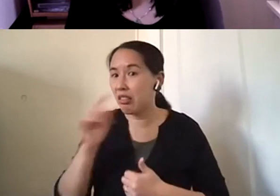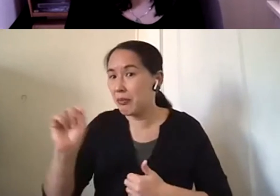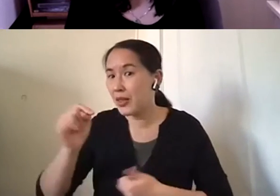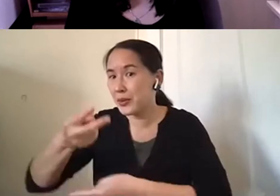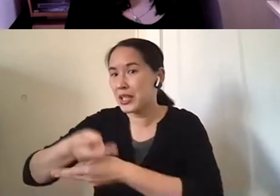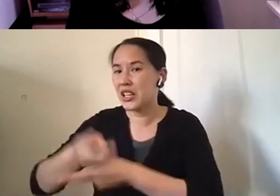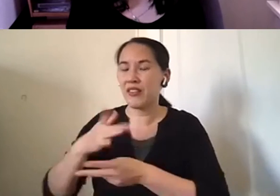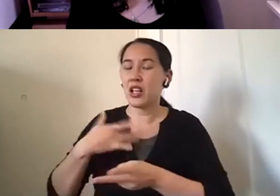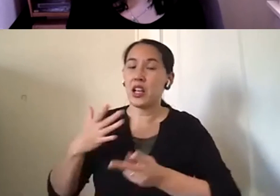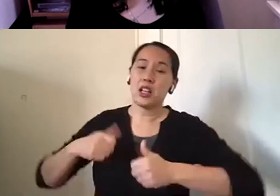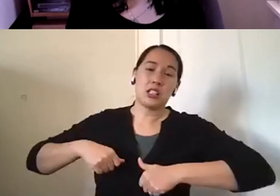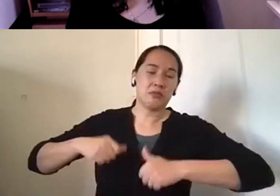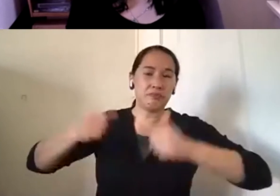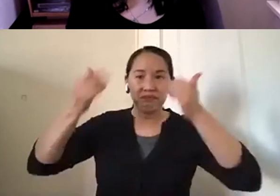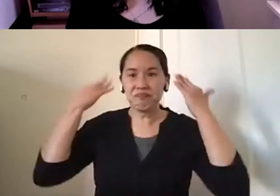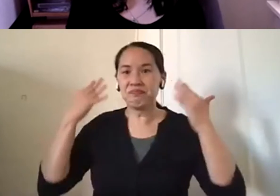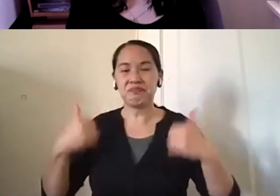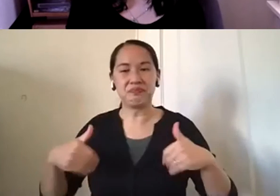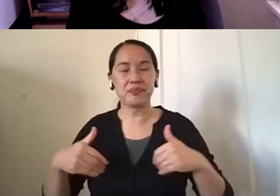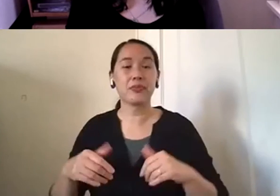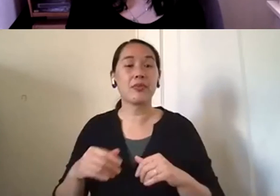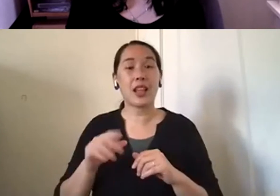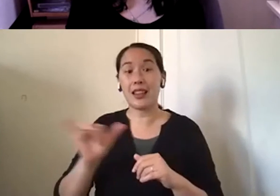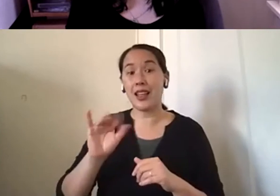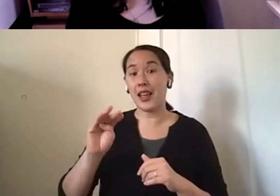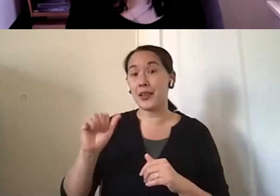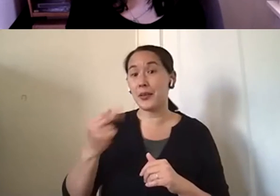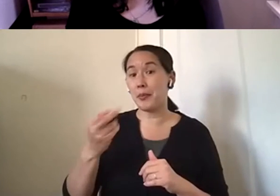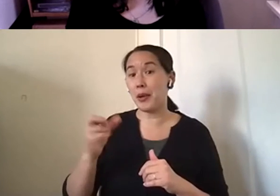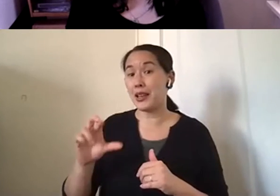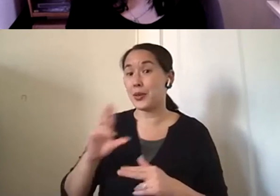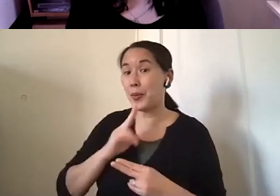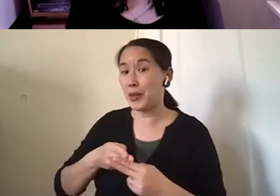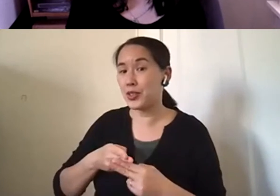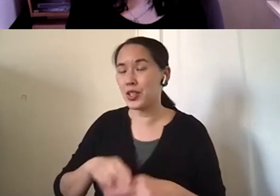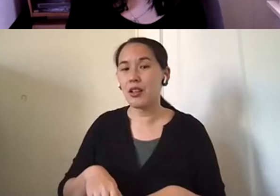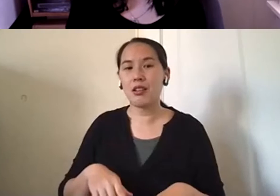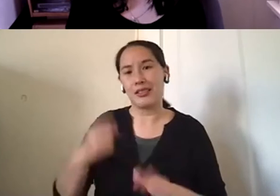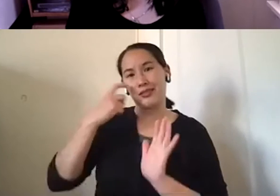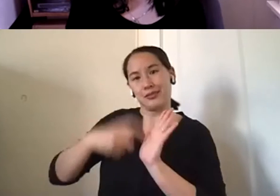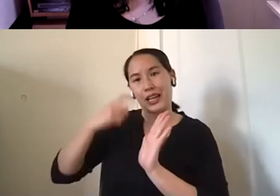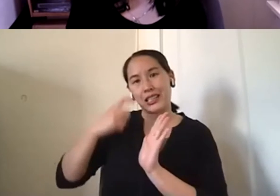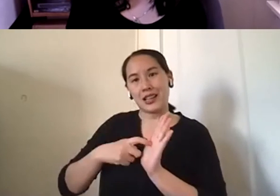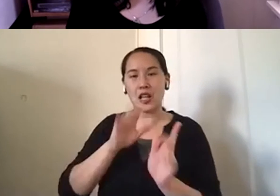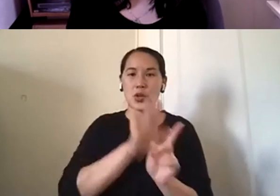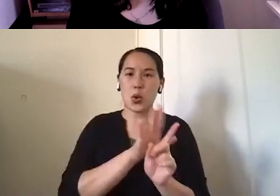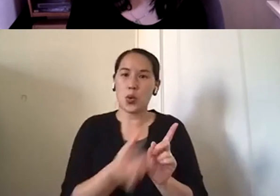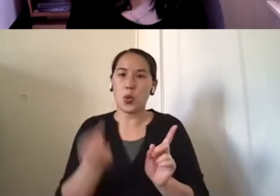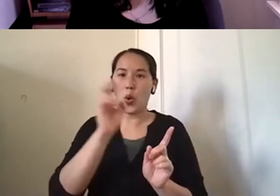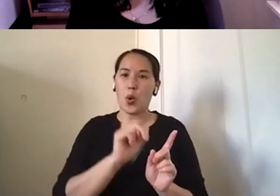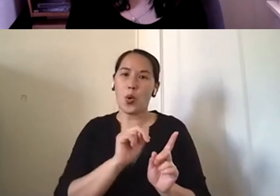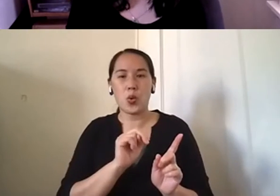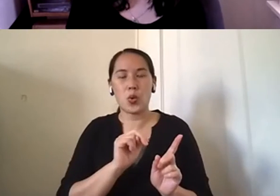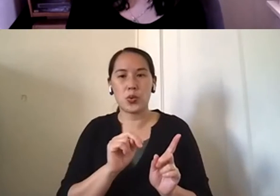overwhelming for them. Um, and like one or said, I think recognizing kind of what are the, the signs of caregiver burnout,